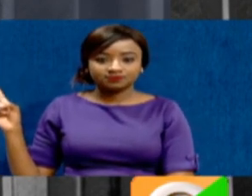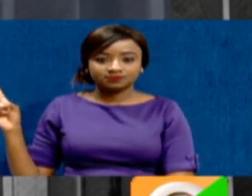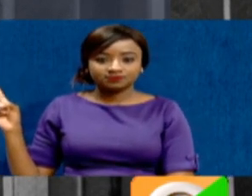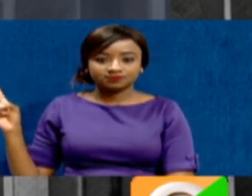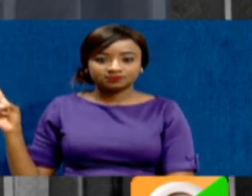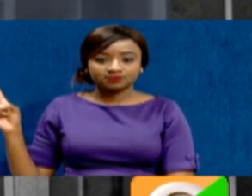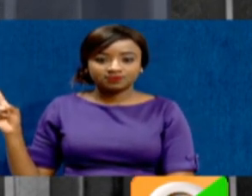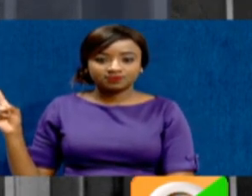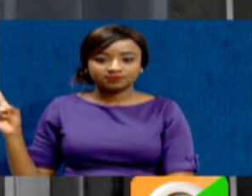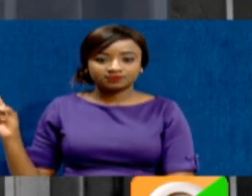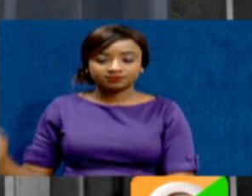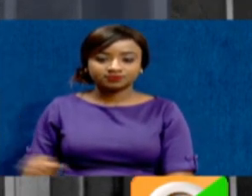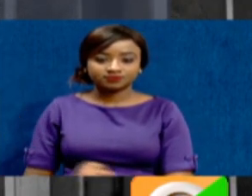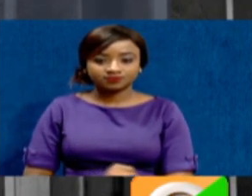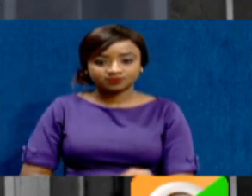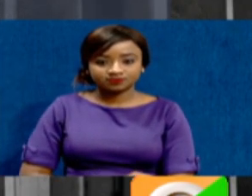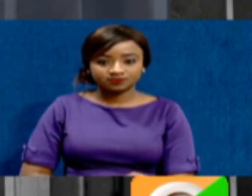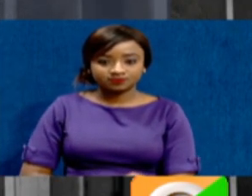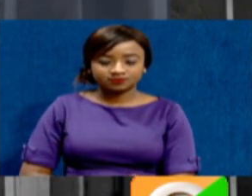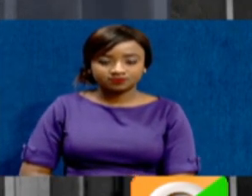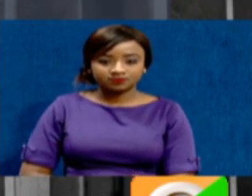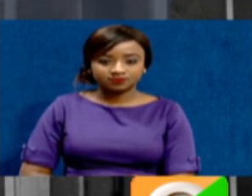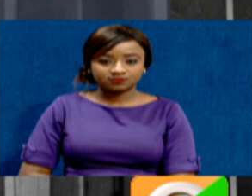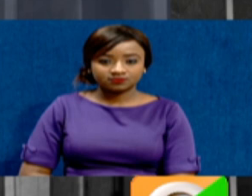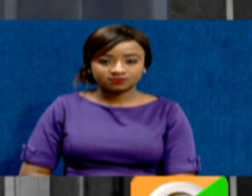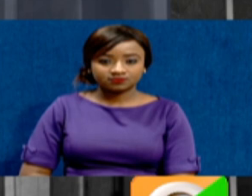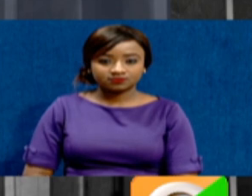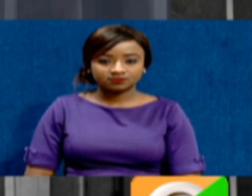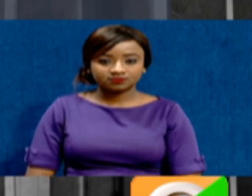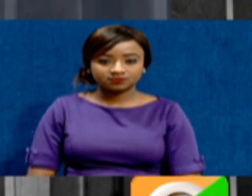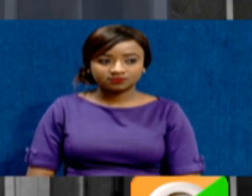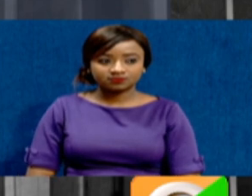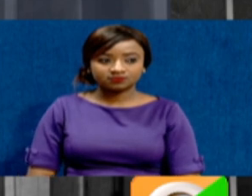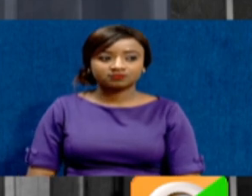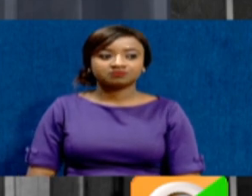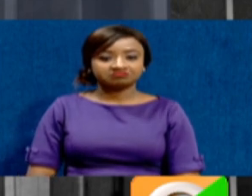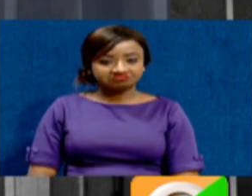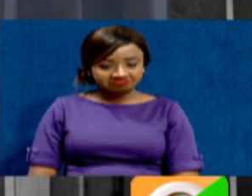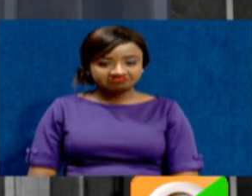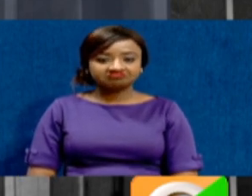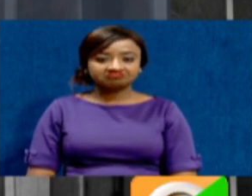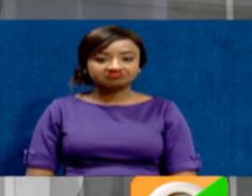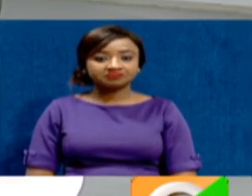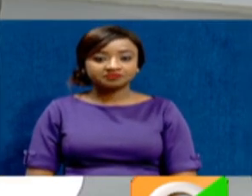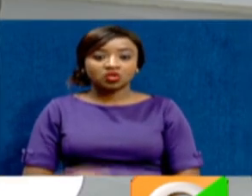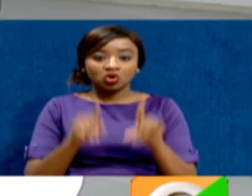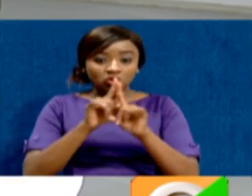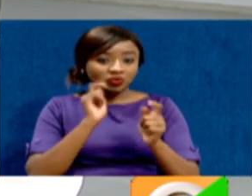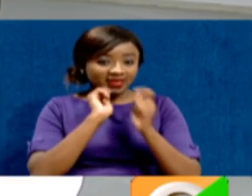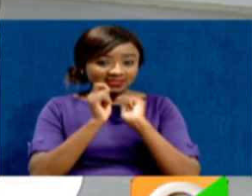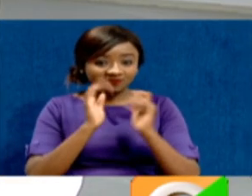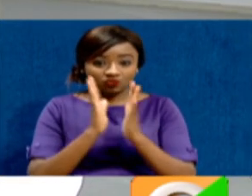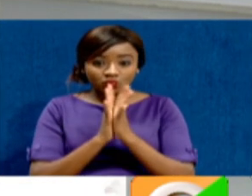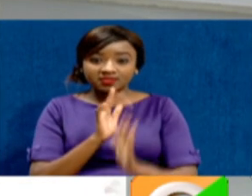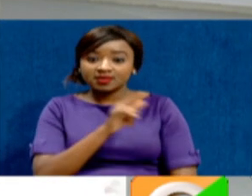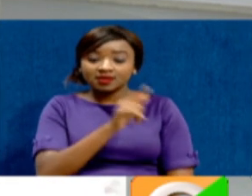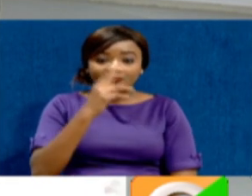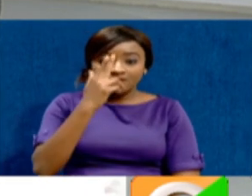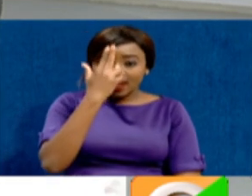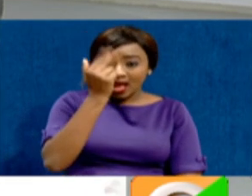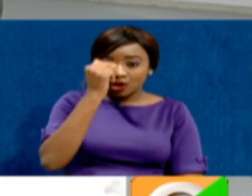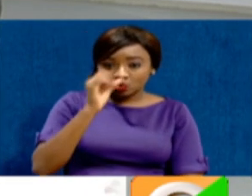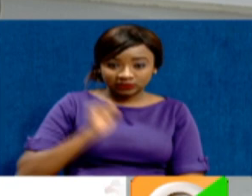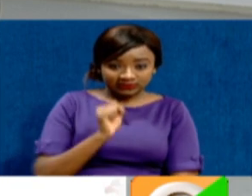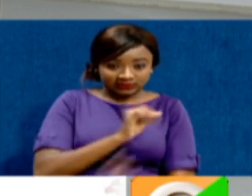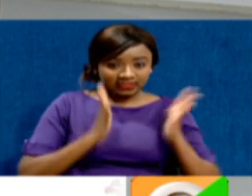And John Kinyua, senator for Laikipia. And Ledama Olekina, who's a senator for Narok. We'll also be speaking to Ledama Olekina in just a bit to make the heads